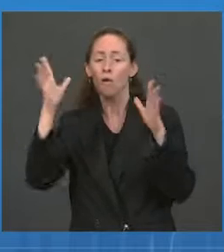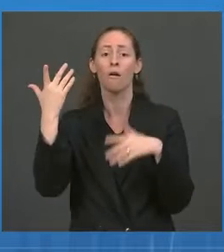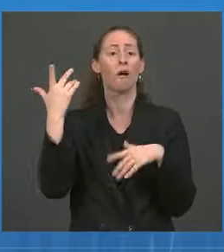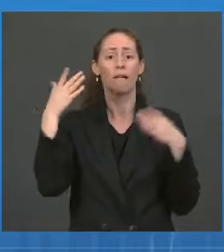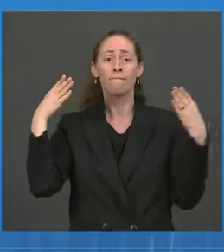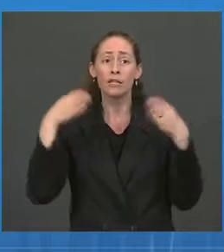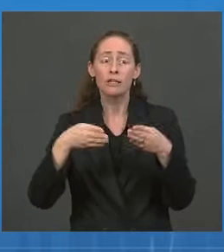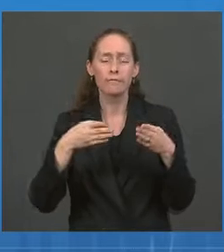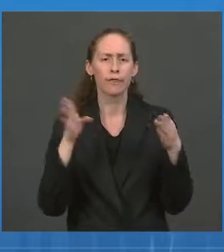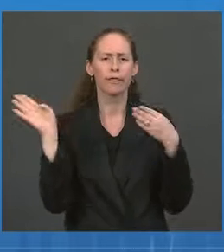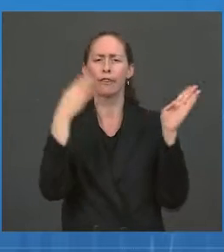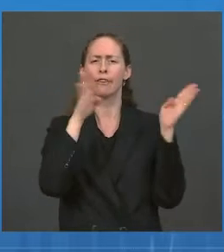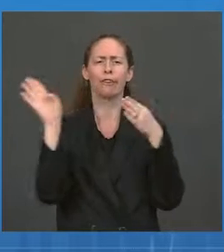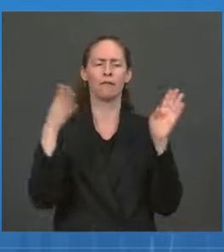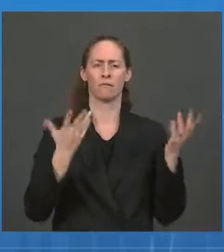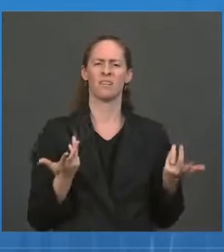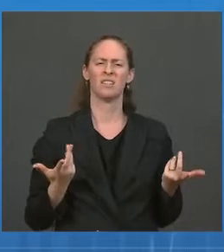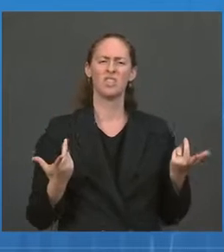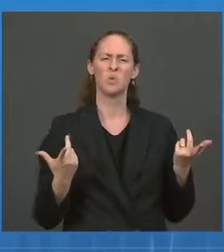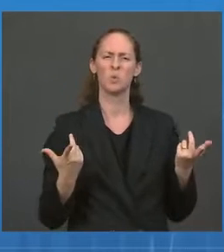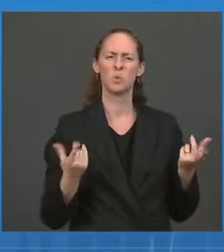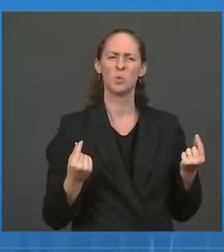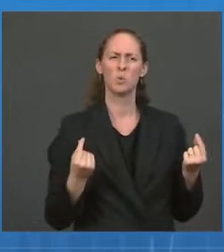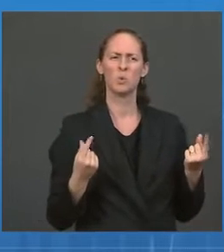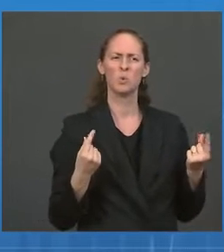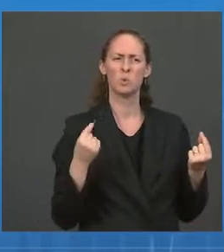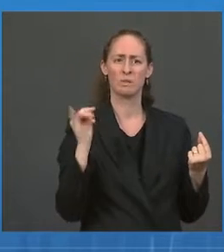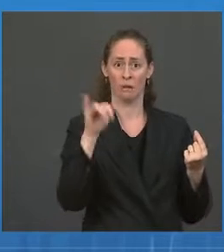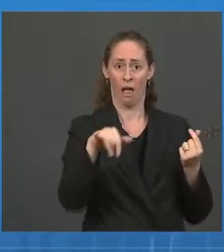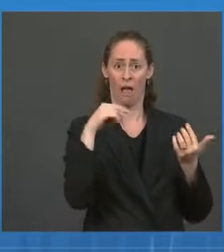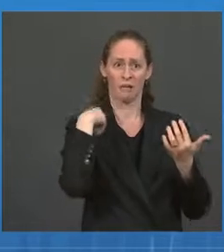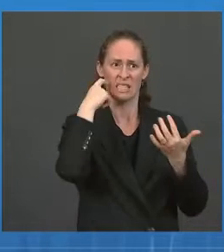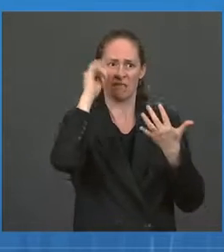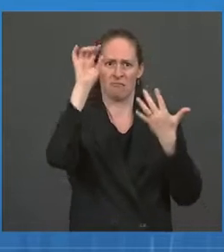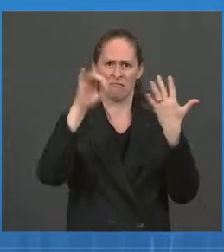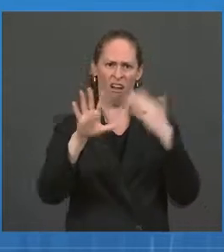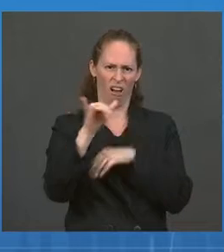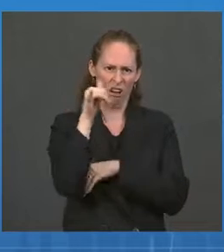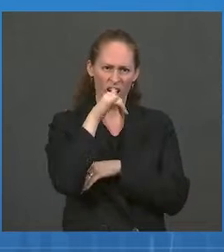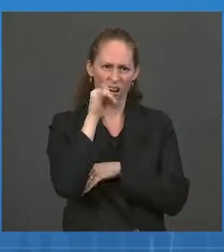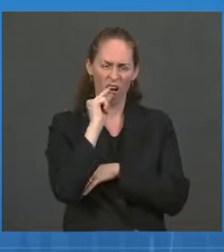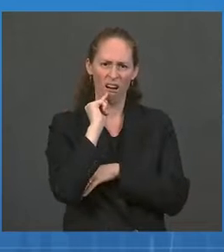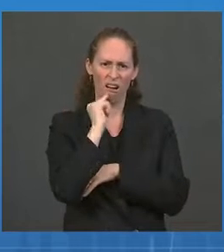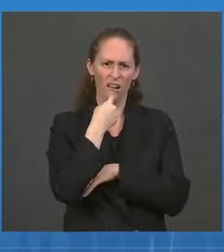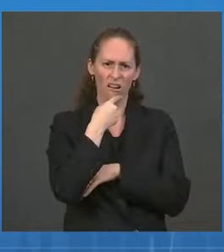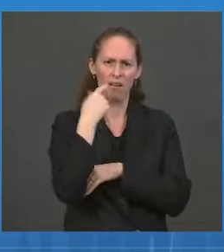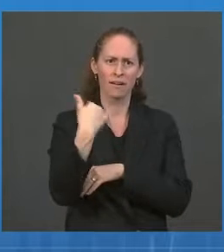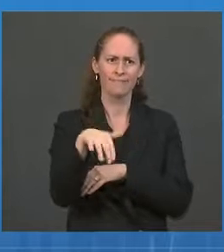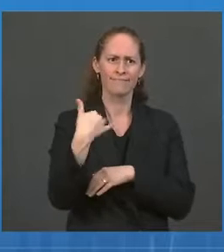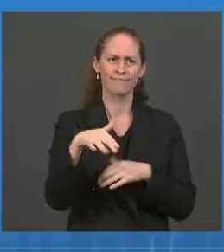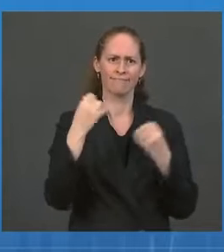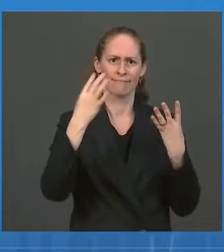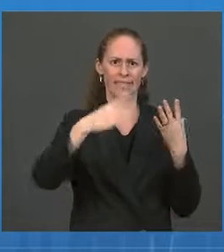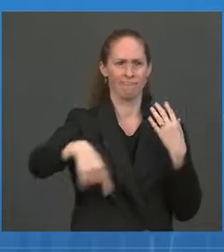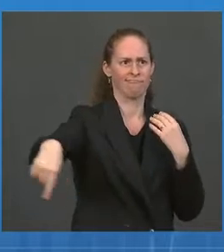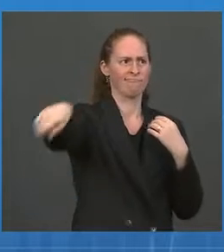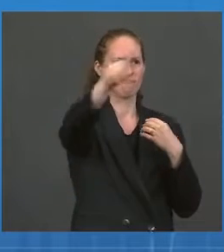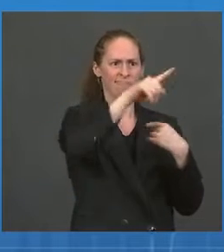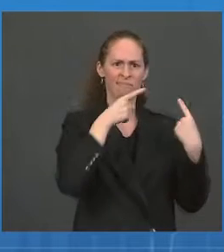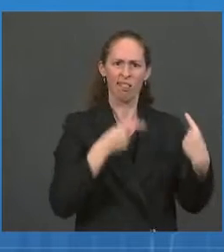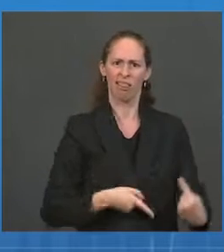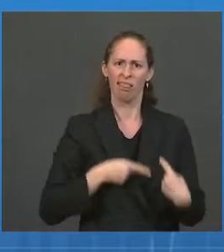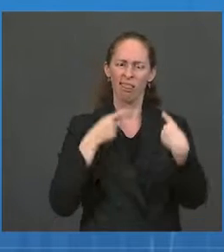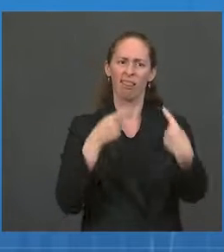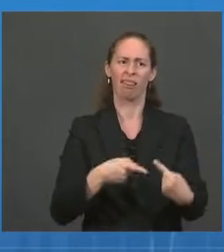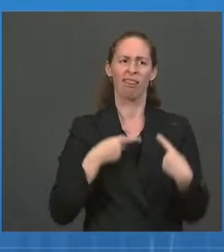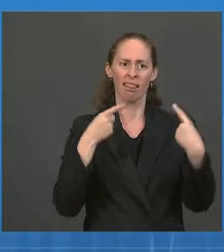this quite serious situation that we're facing now, given the numbers of people infected, a relatively